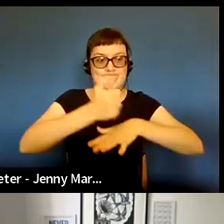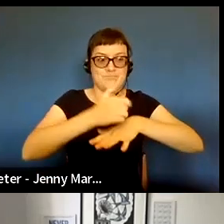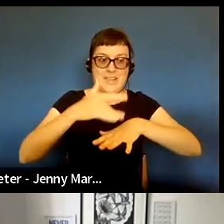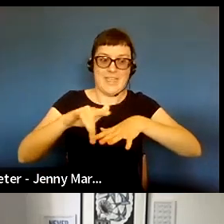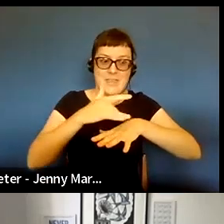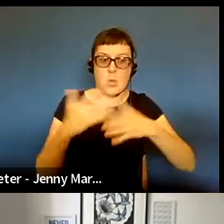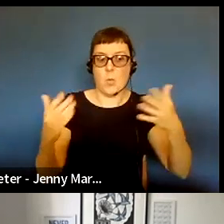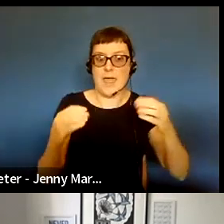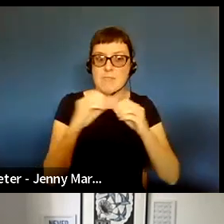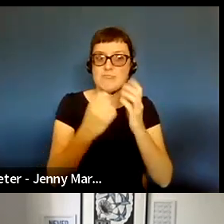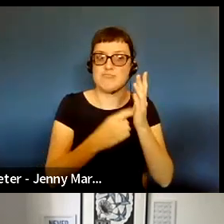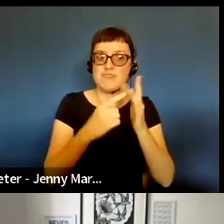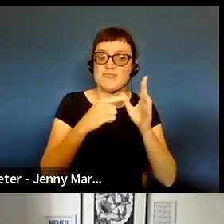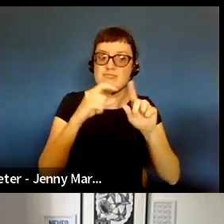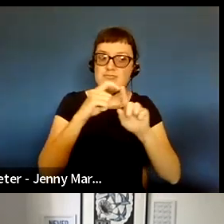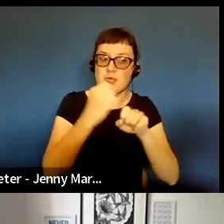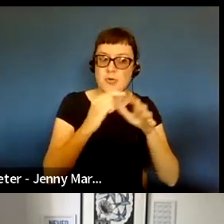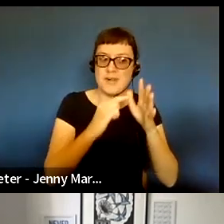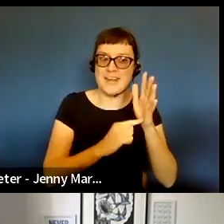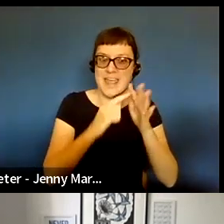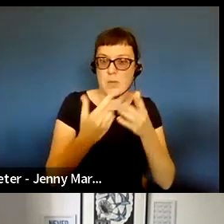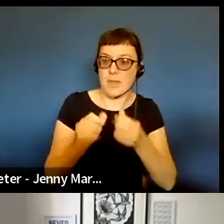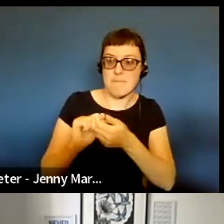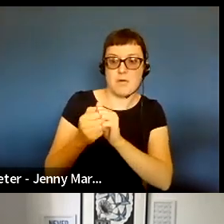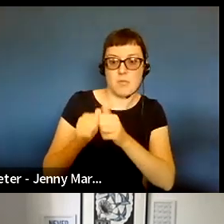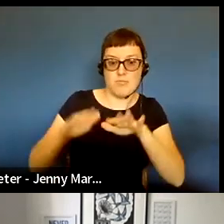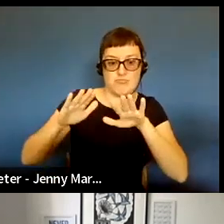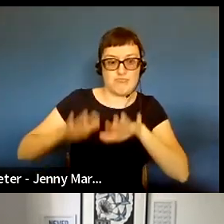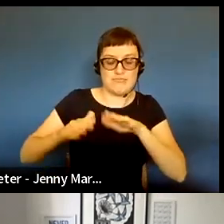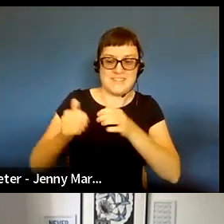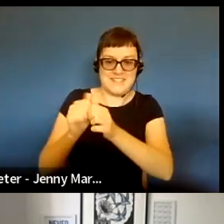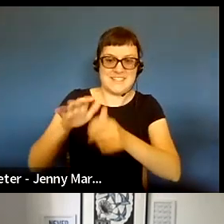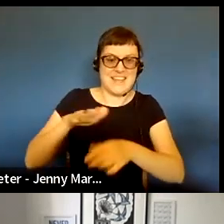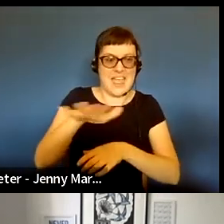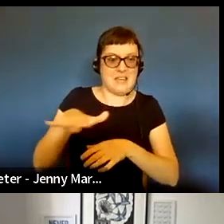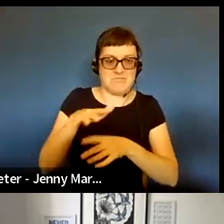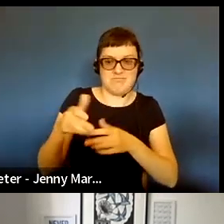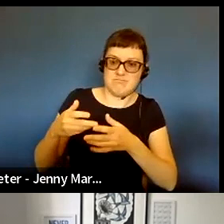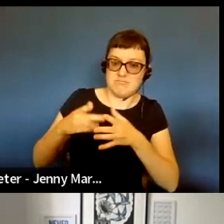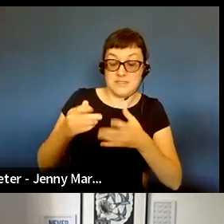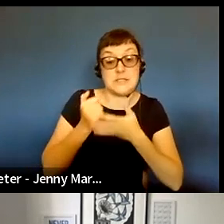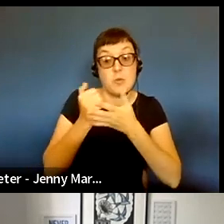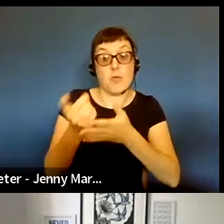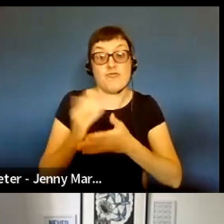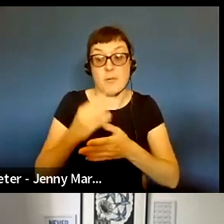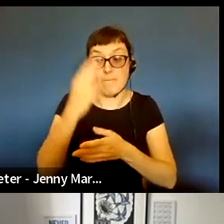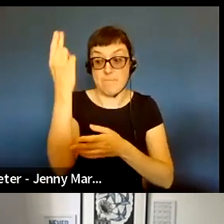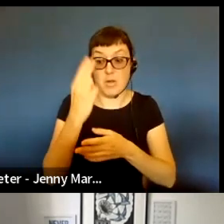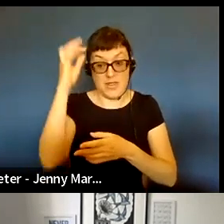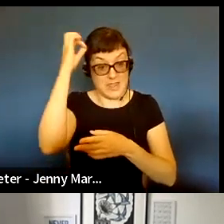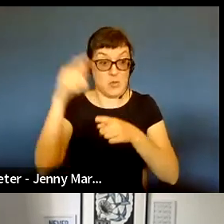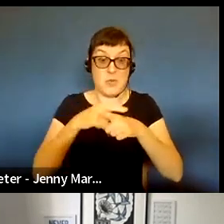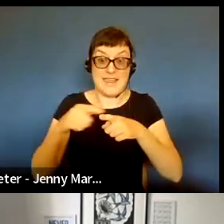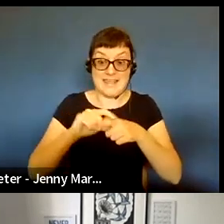Land and the City of London's new Culture and Commerce Taskforce. The initiative was supported by Arts Council England and Jerwood Arts, amongst